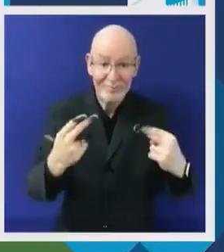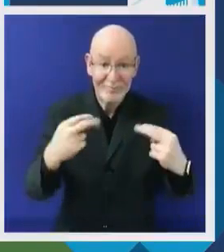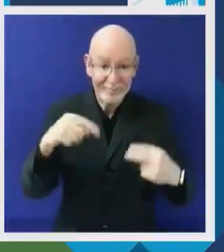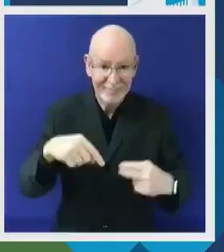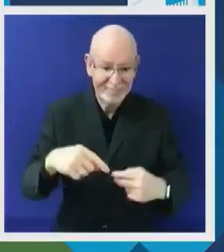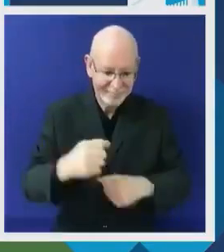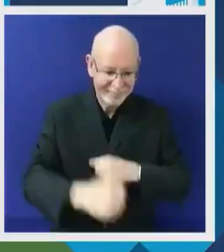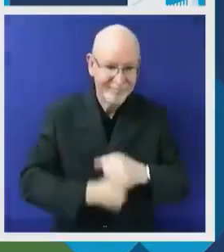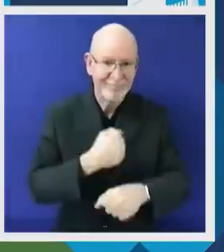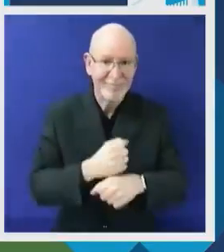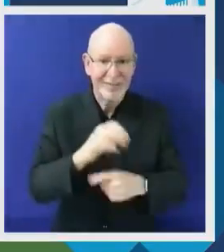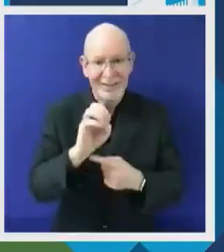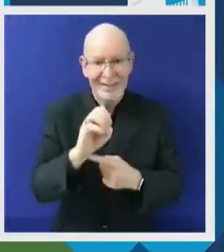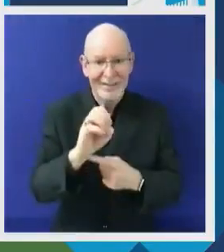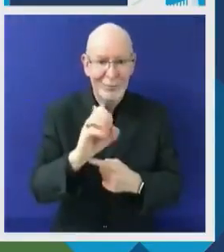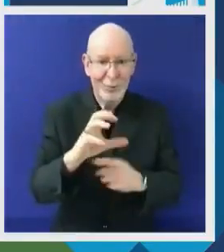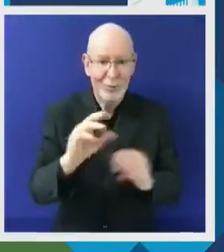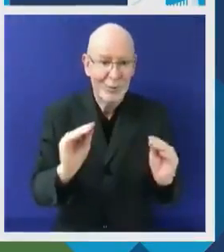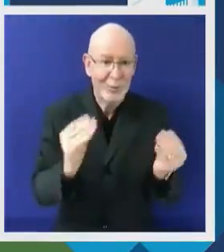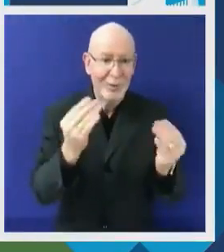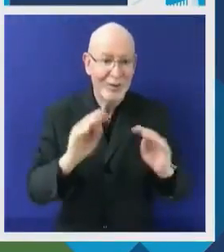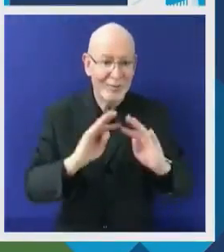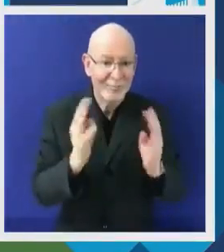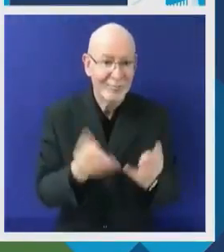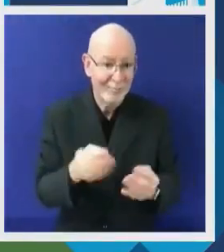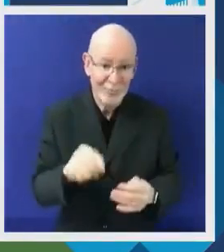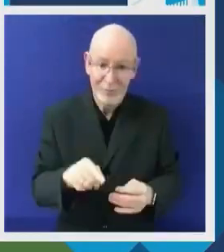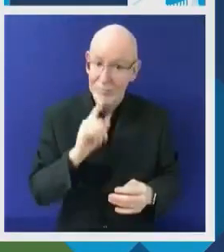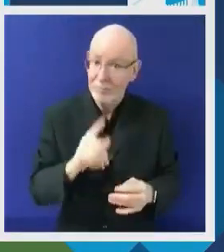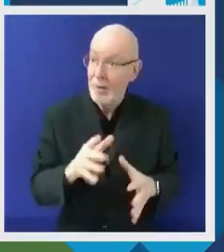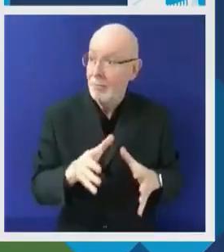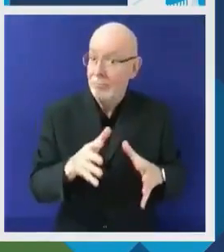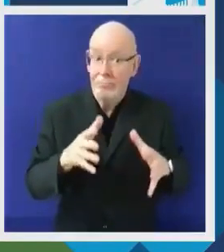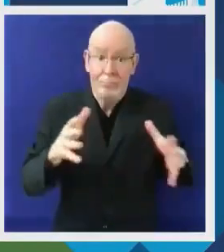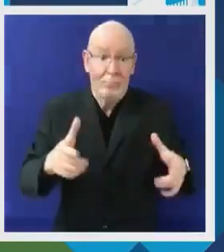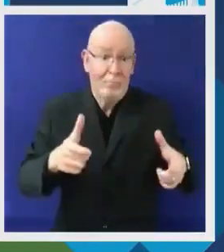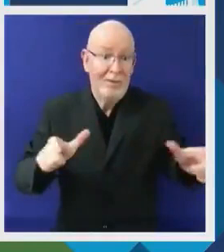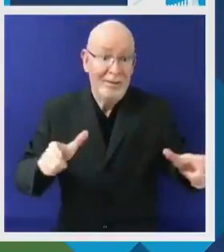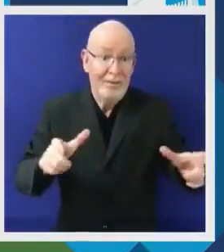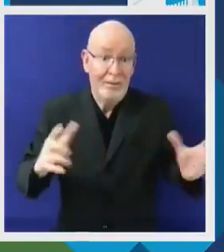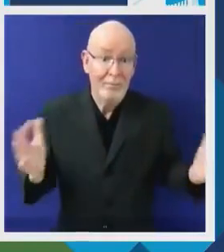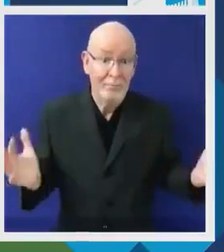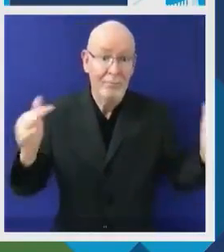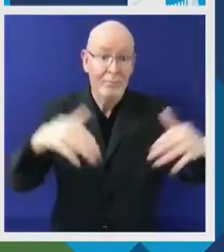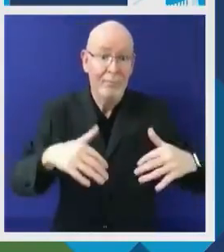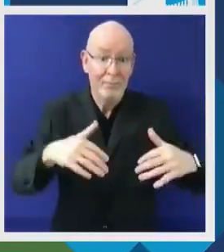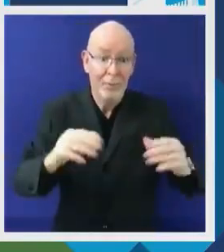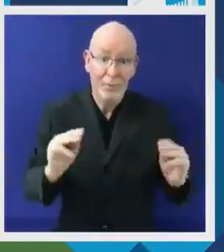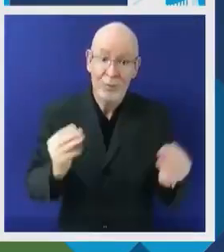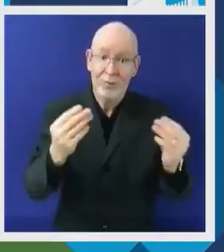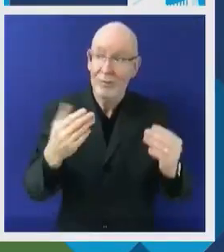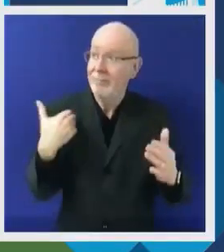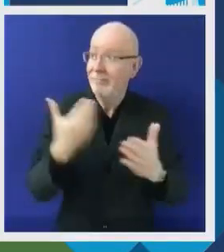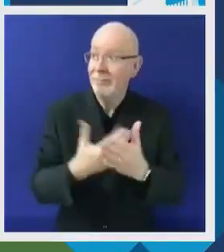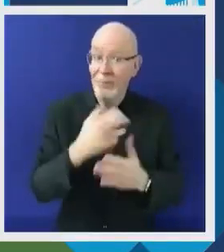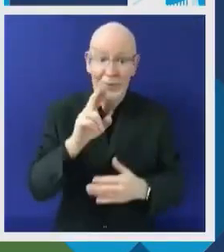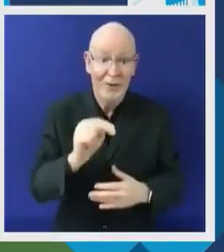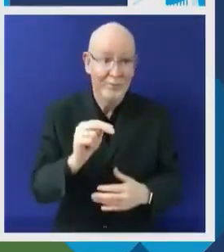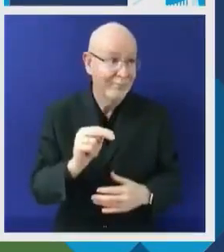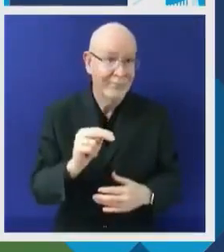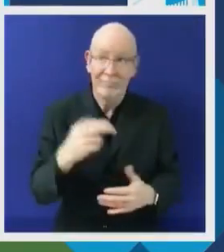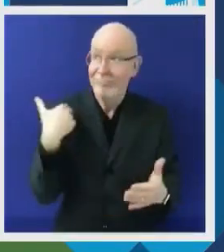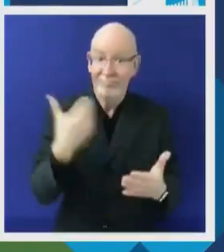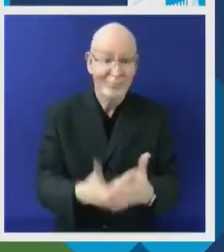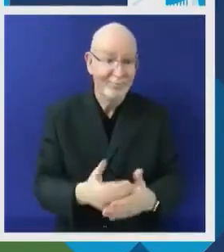like me, we are gathered together here today to recognize the vital role of young people as agents of change and a